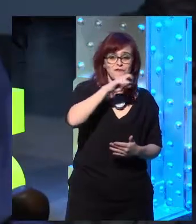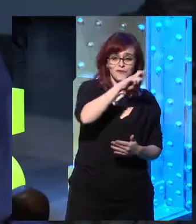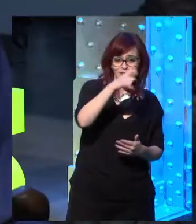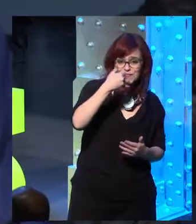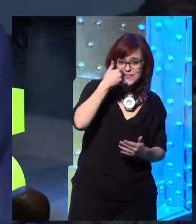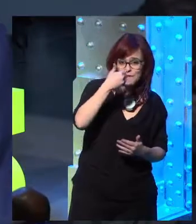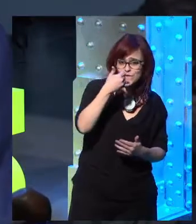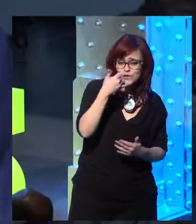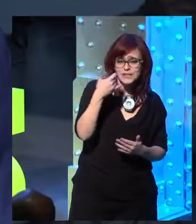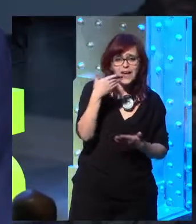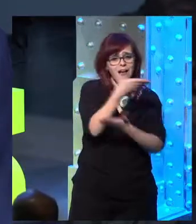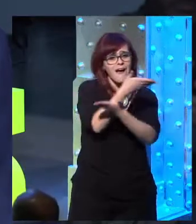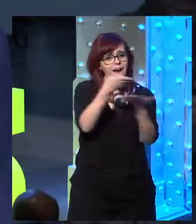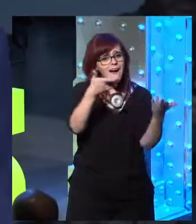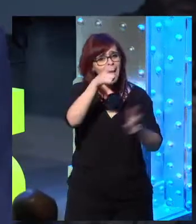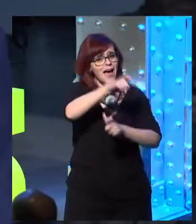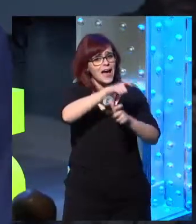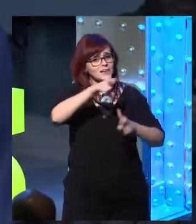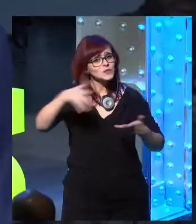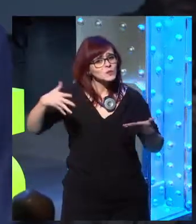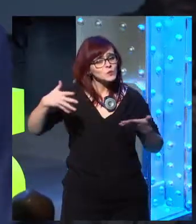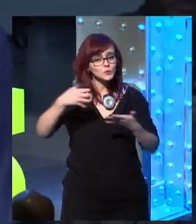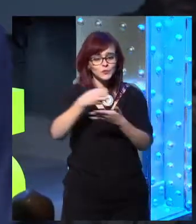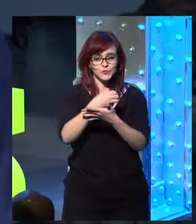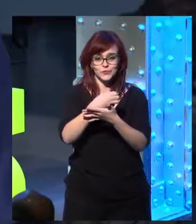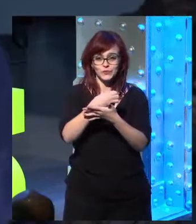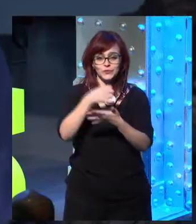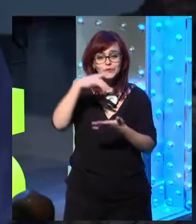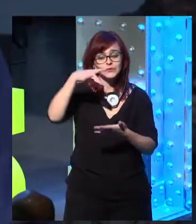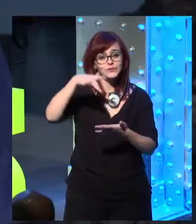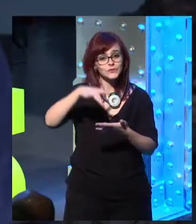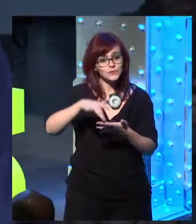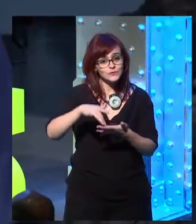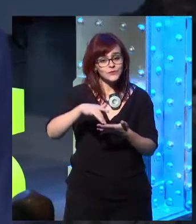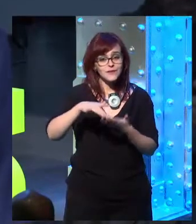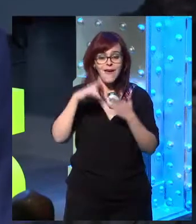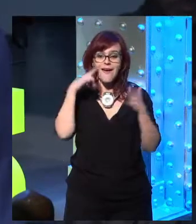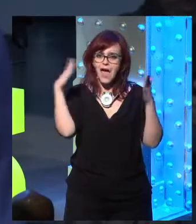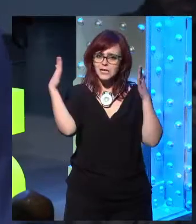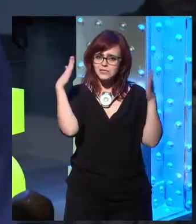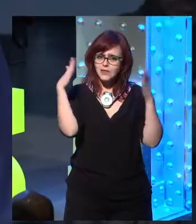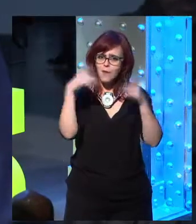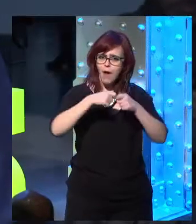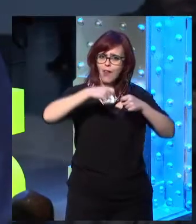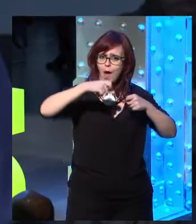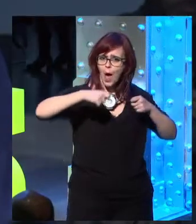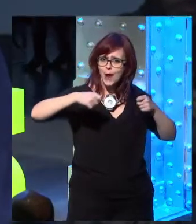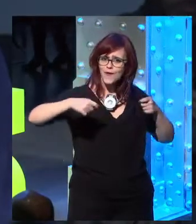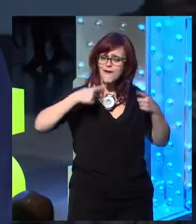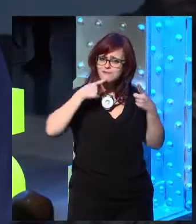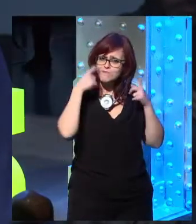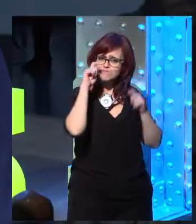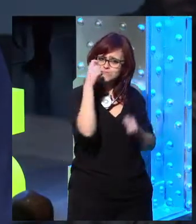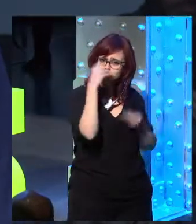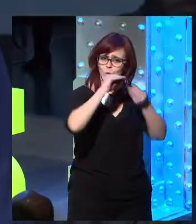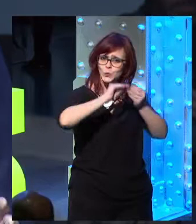gratitude of Fundación Telefónica to all the people that have made possible this really